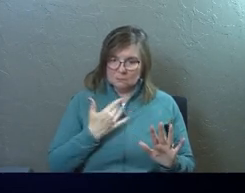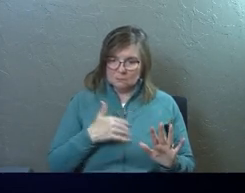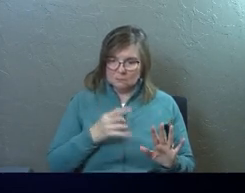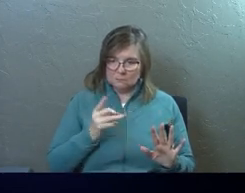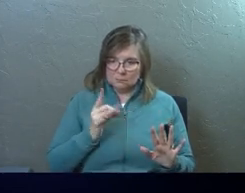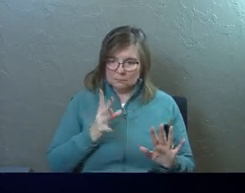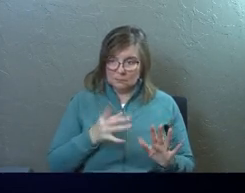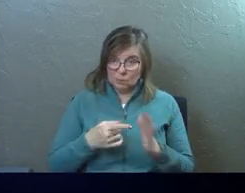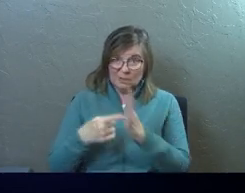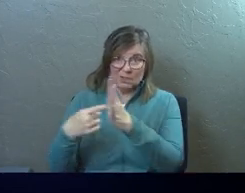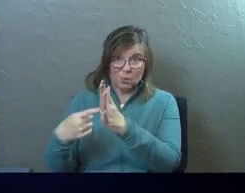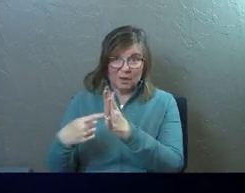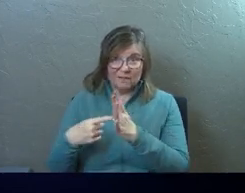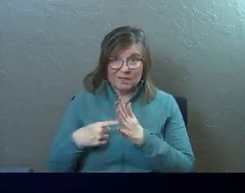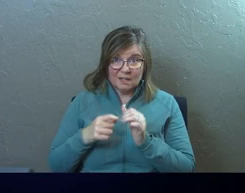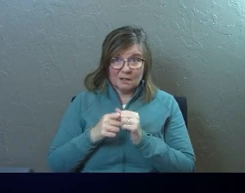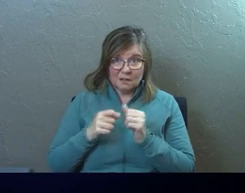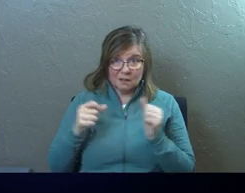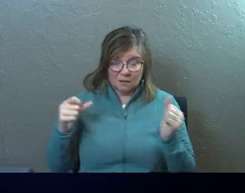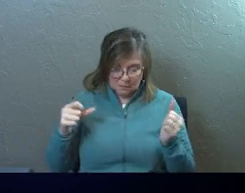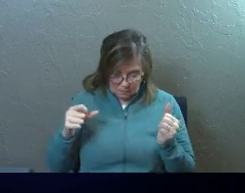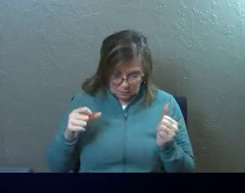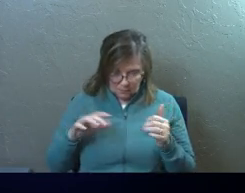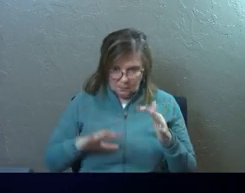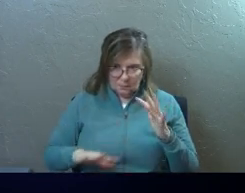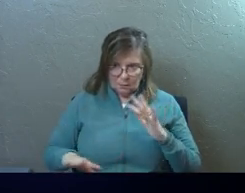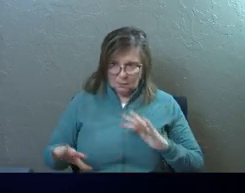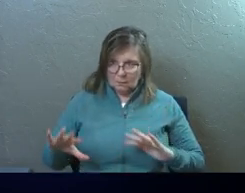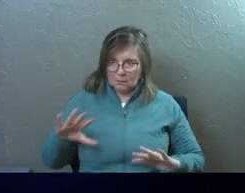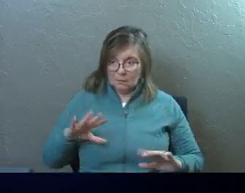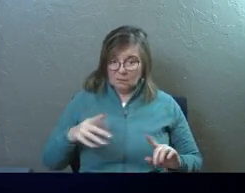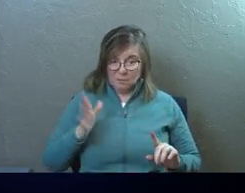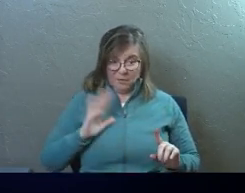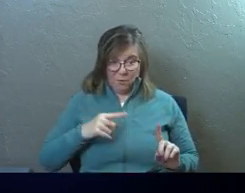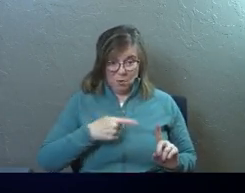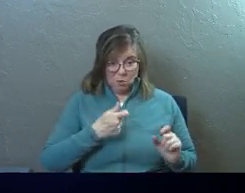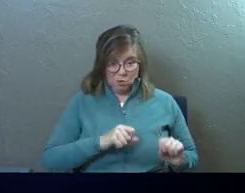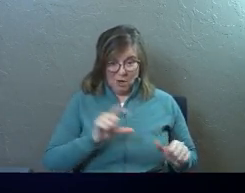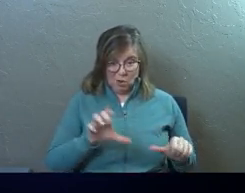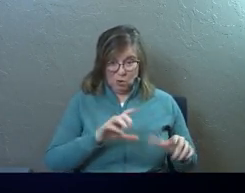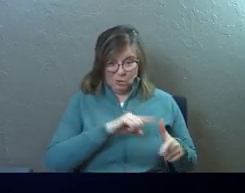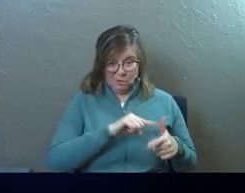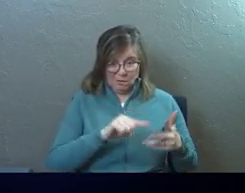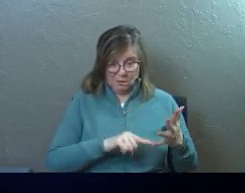Was it revealed to him? Do you realize this is what you were trying to do?